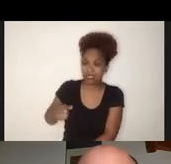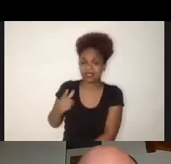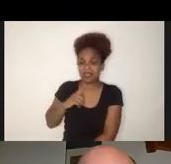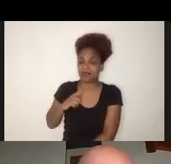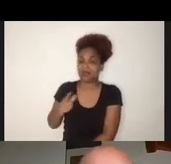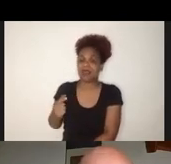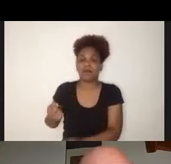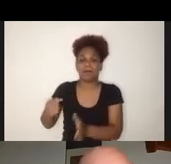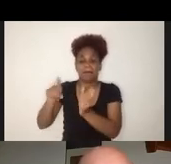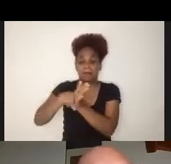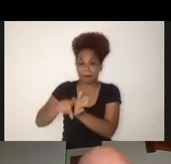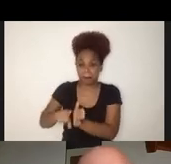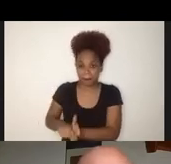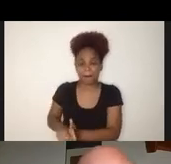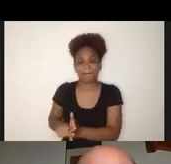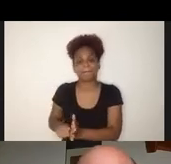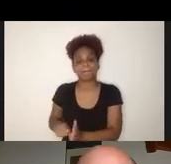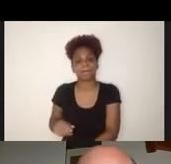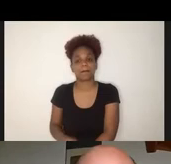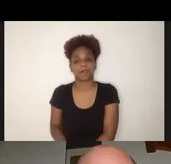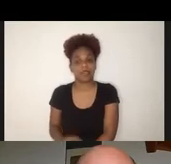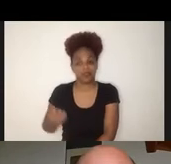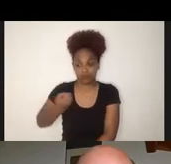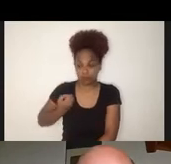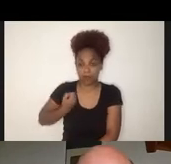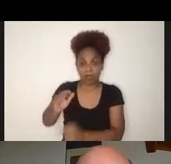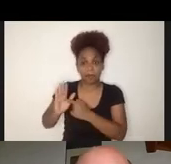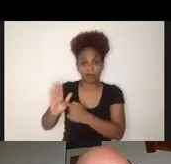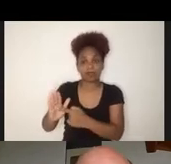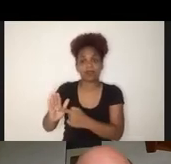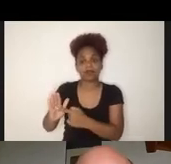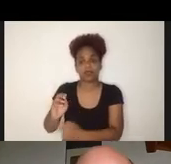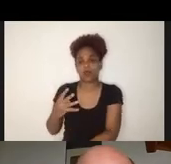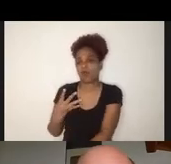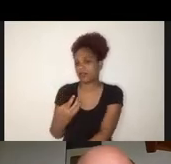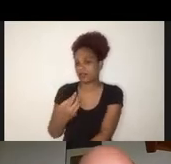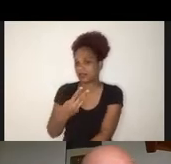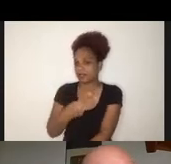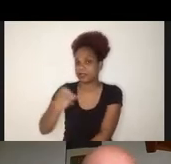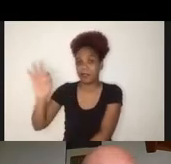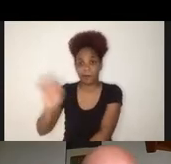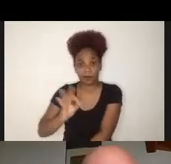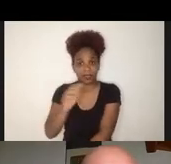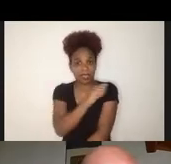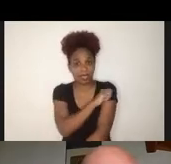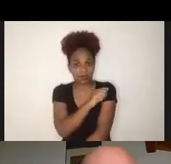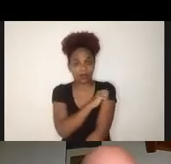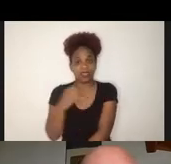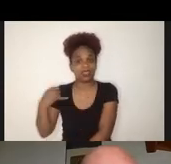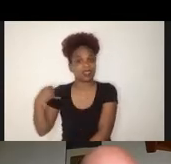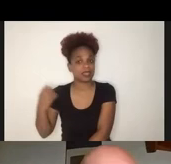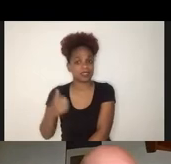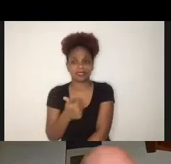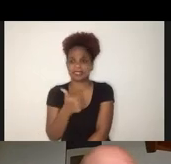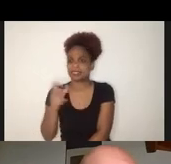43%, 43% of 15 year olds were low performance in PISA.